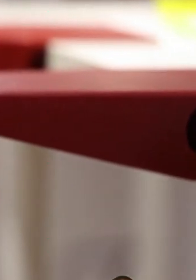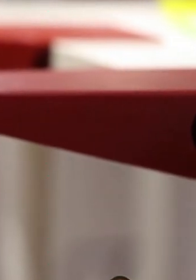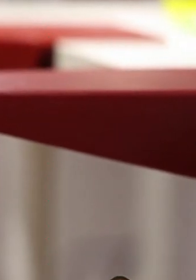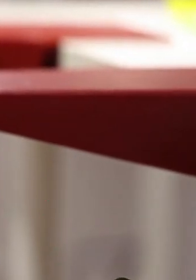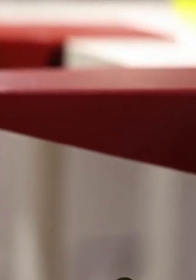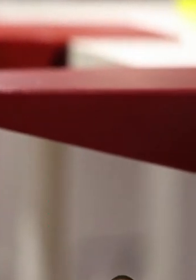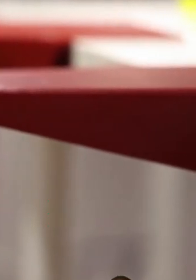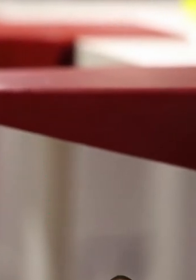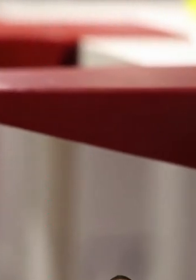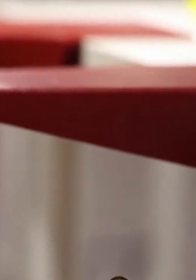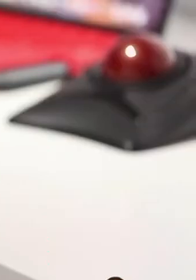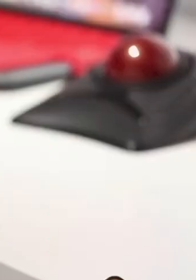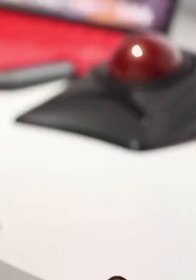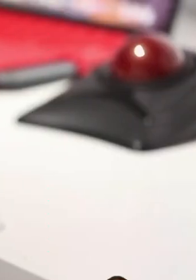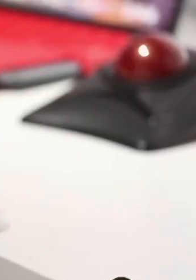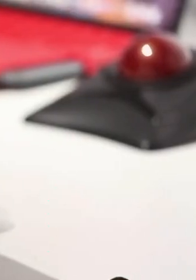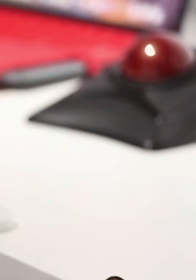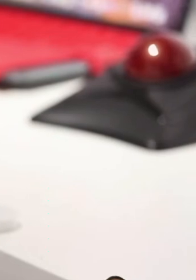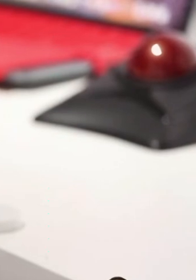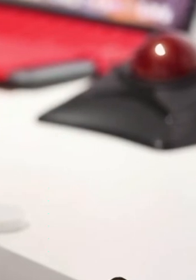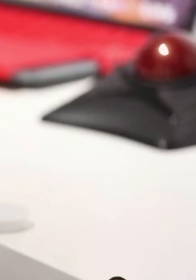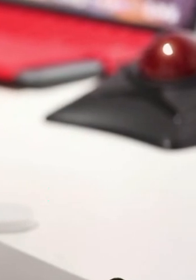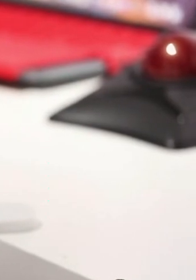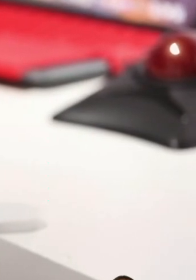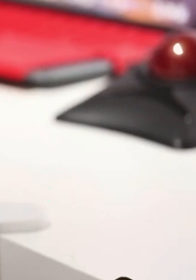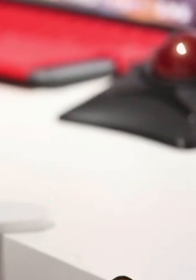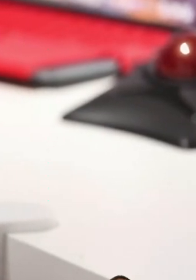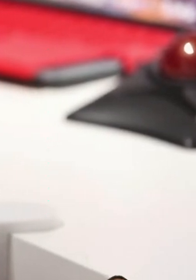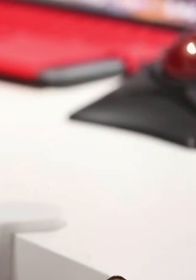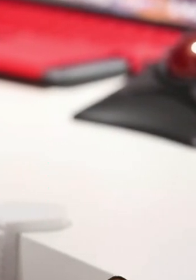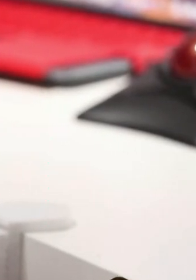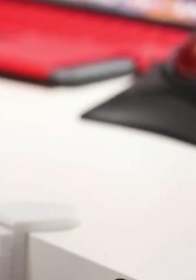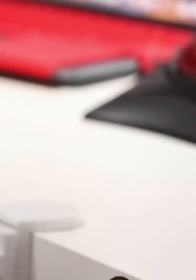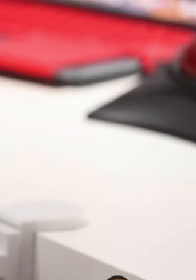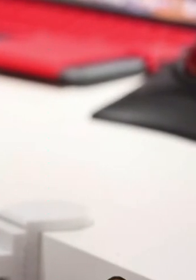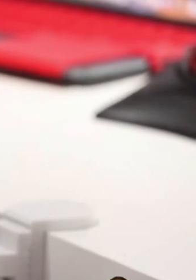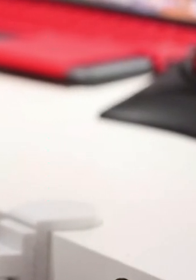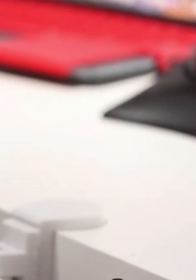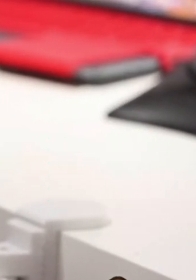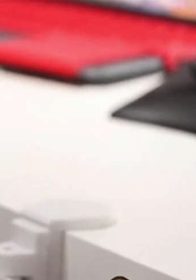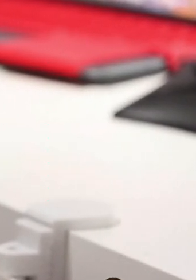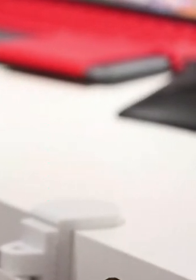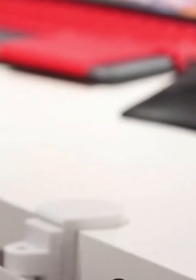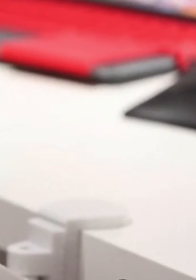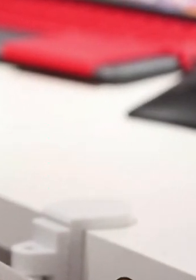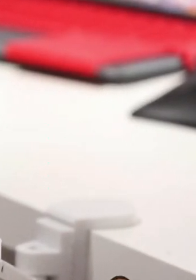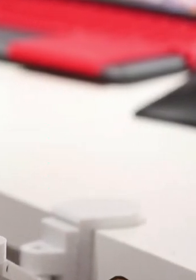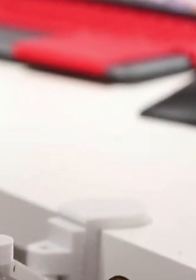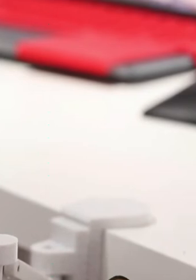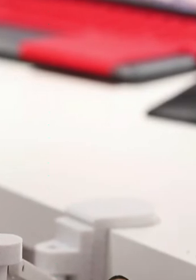of a MacBook with only one finger is shown. A small ramp for overcoming steps which can be carried along.